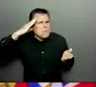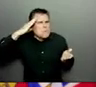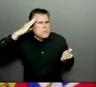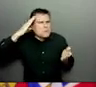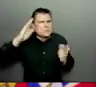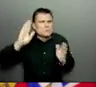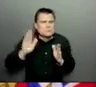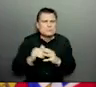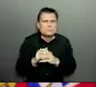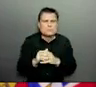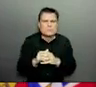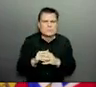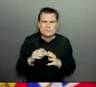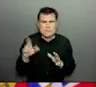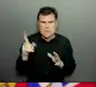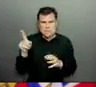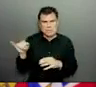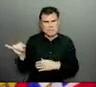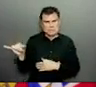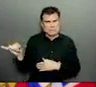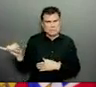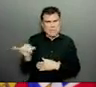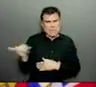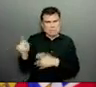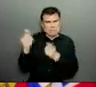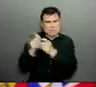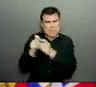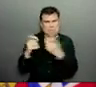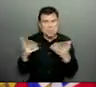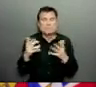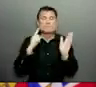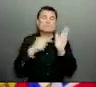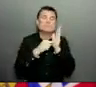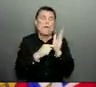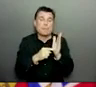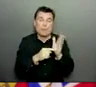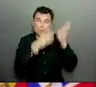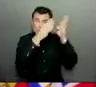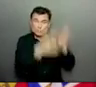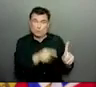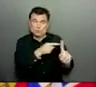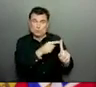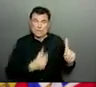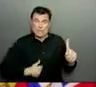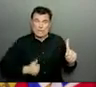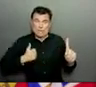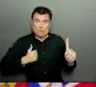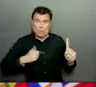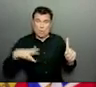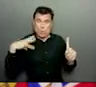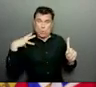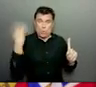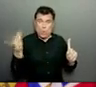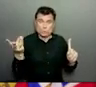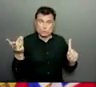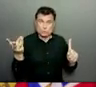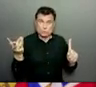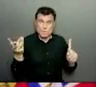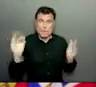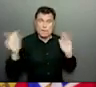had brought their illness from Washington state, for example, compared to Iran or China.